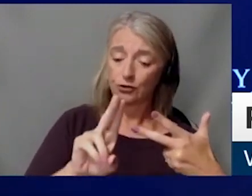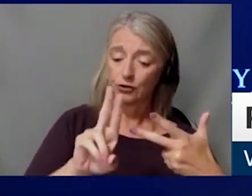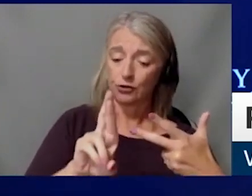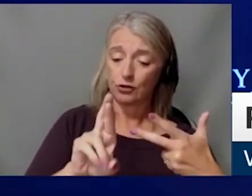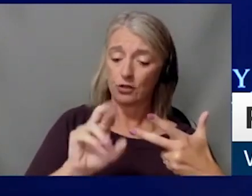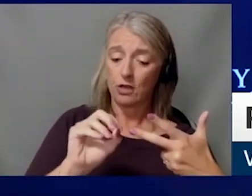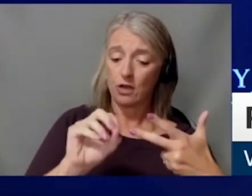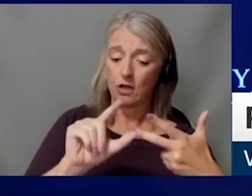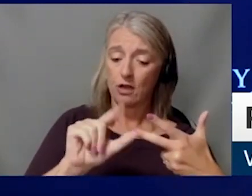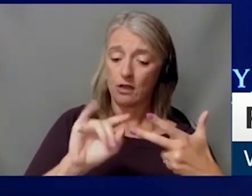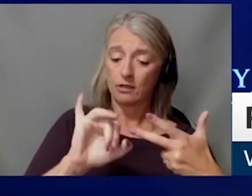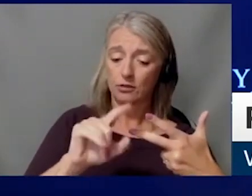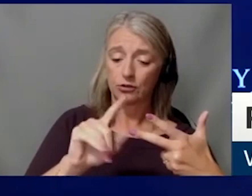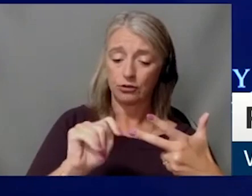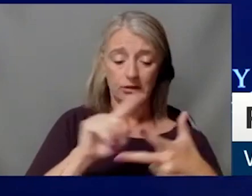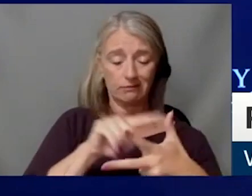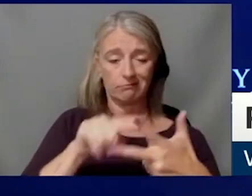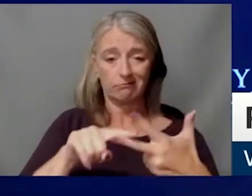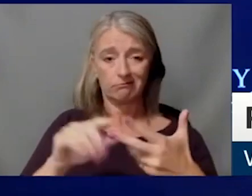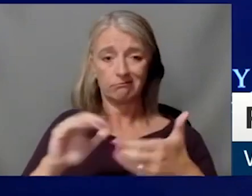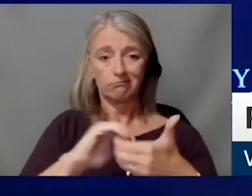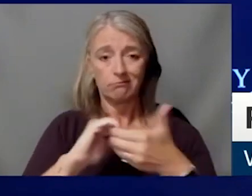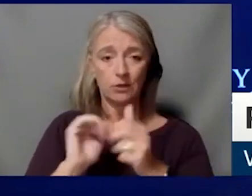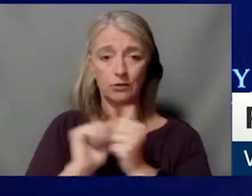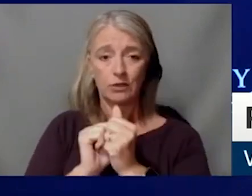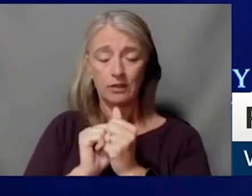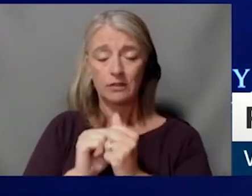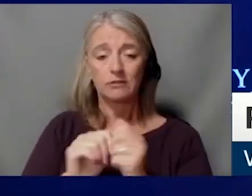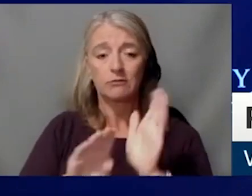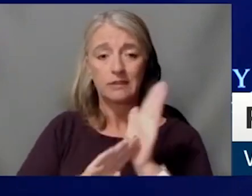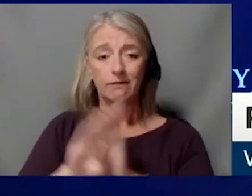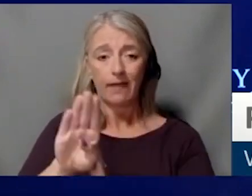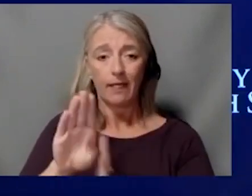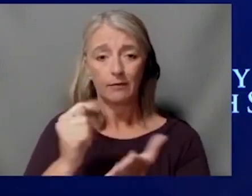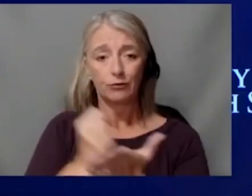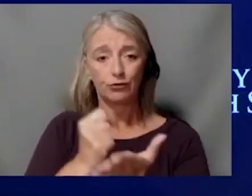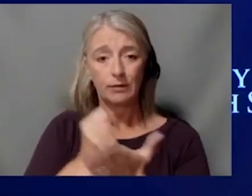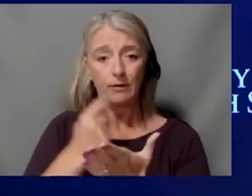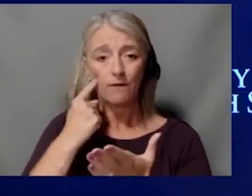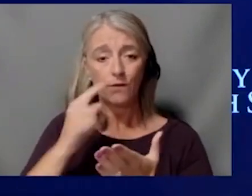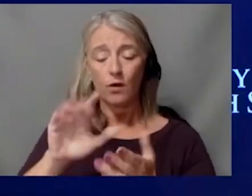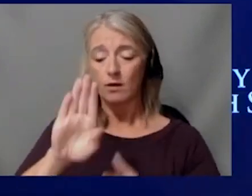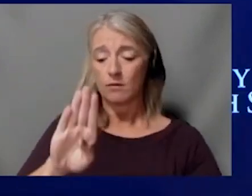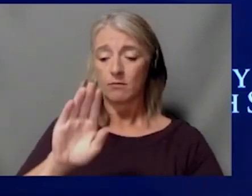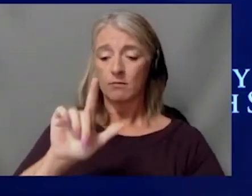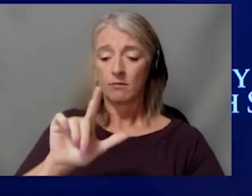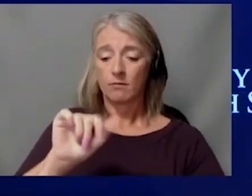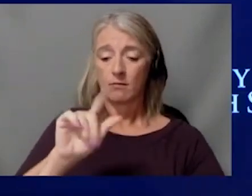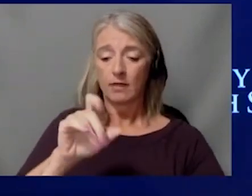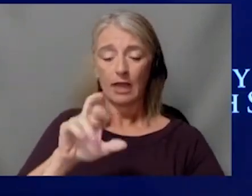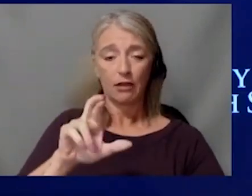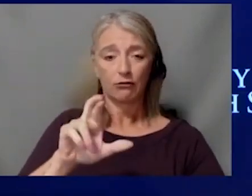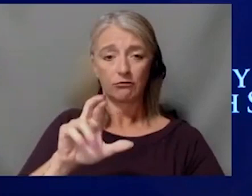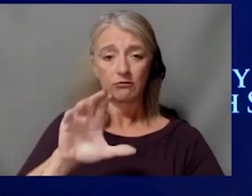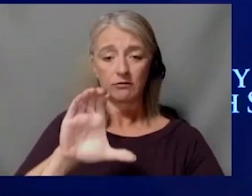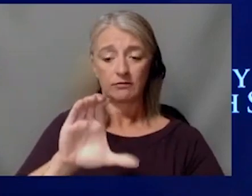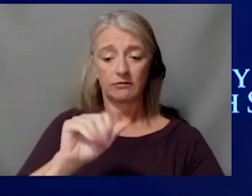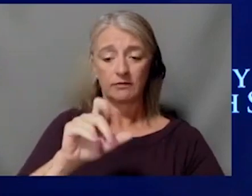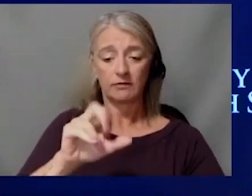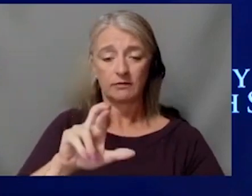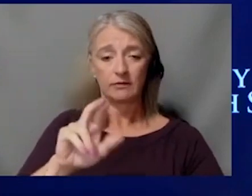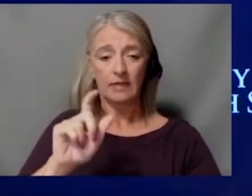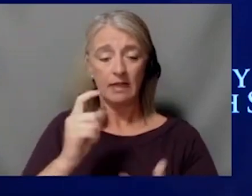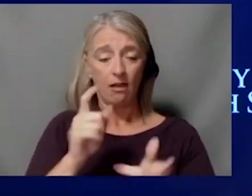having potential as a bladder cancer treatment. And specifically modifying this drug to